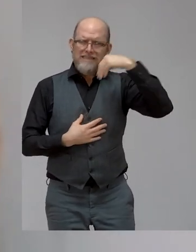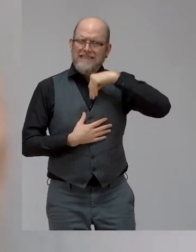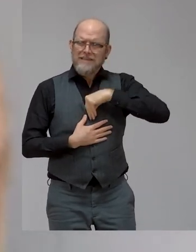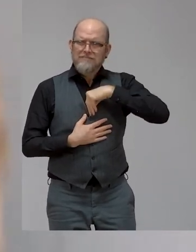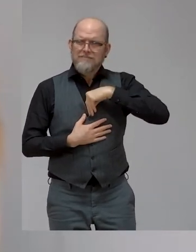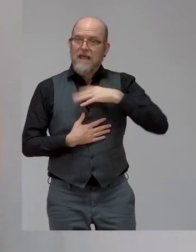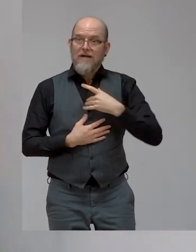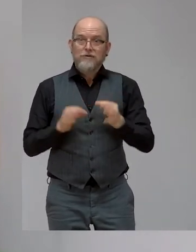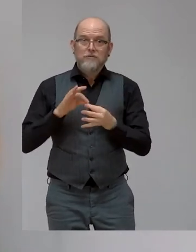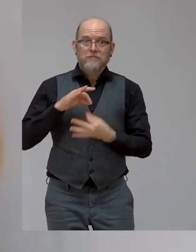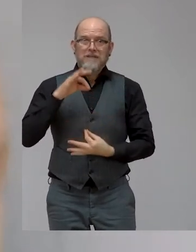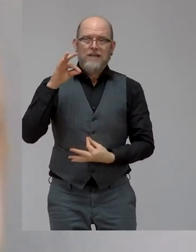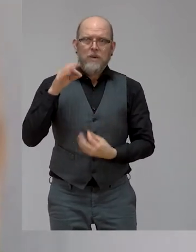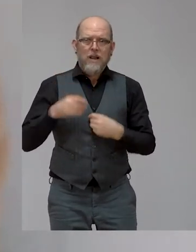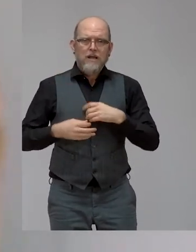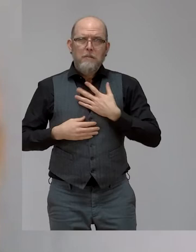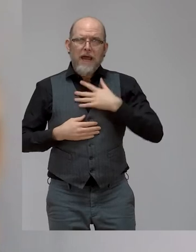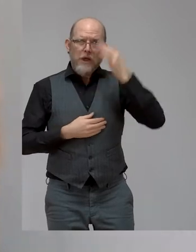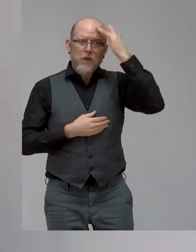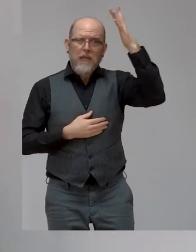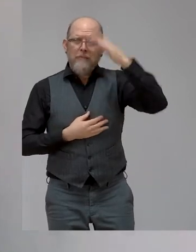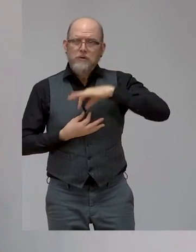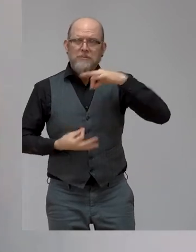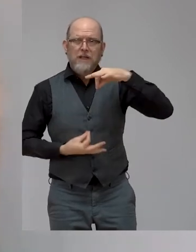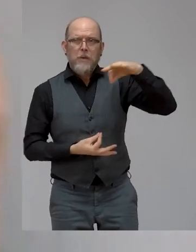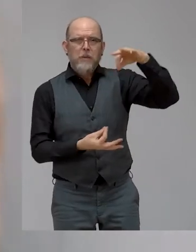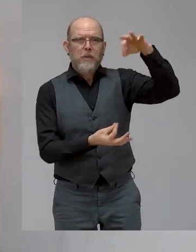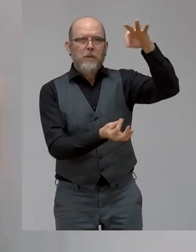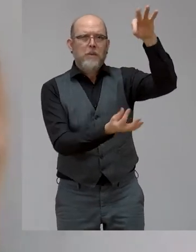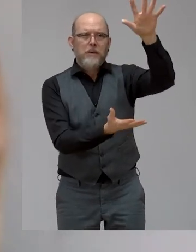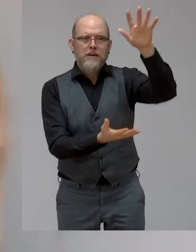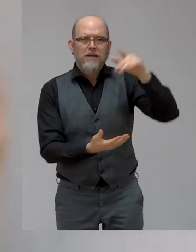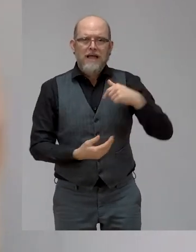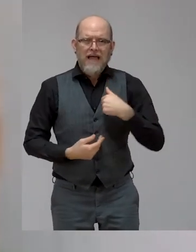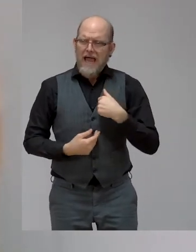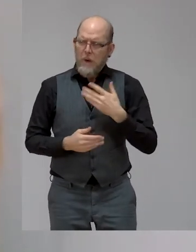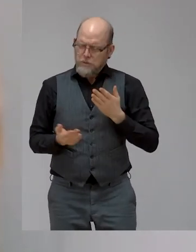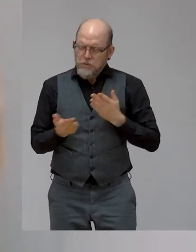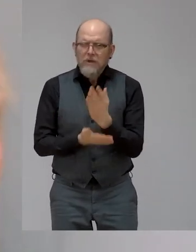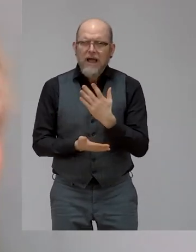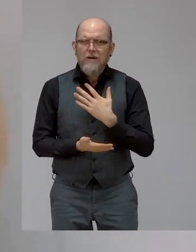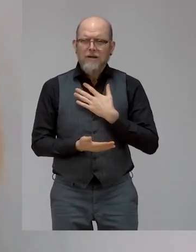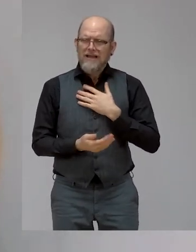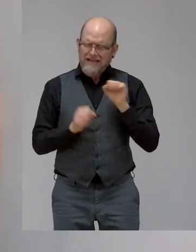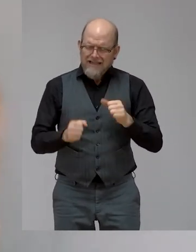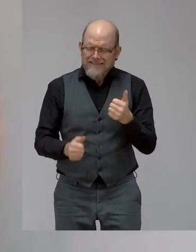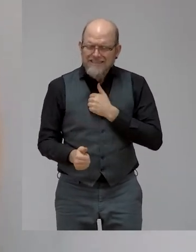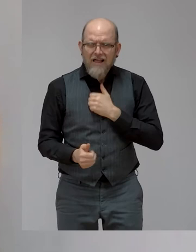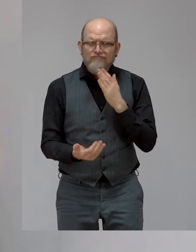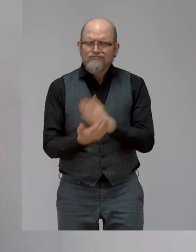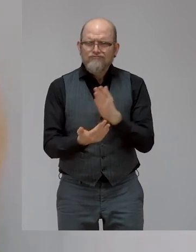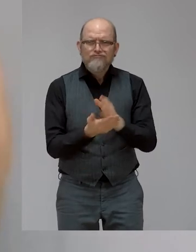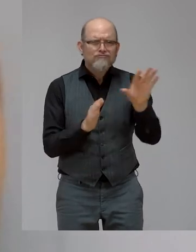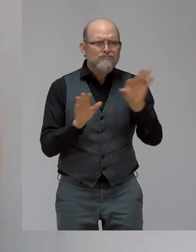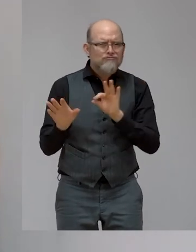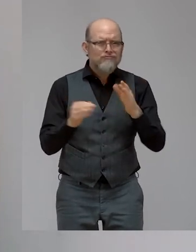from your soul is your right. And it is your choice. And so what I say is be defined